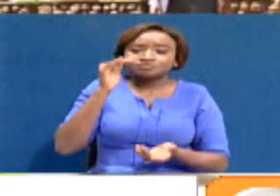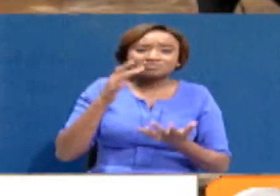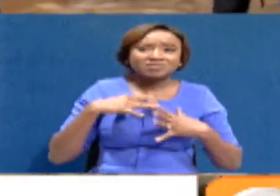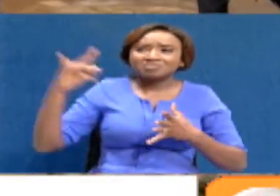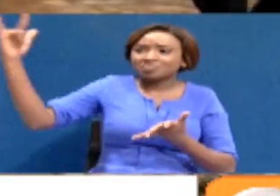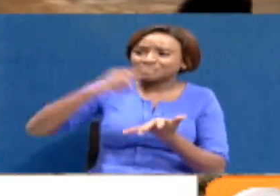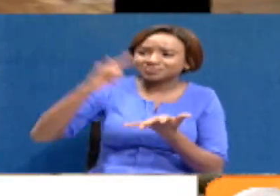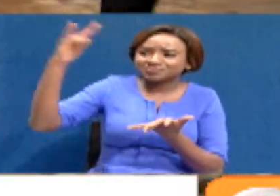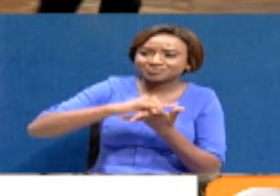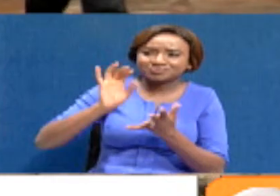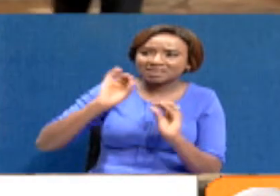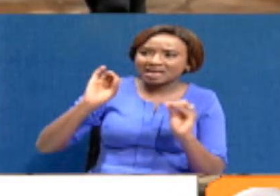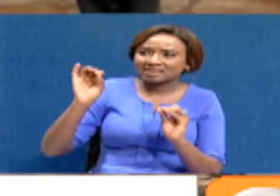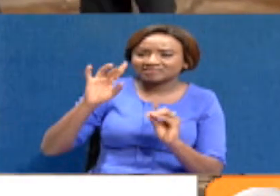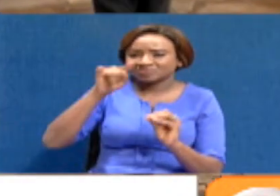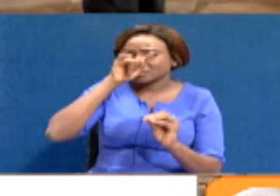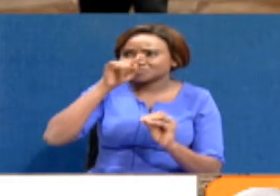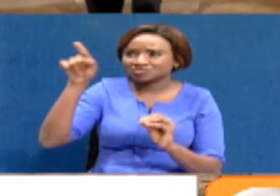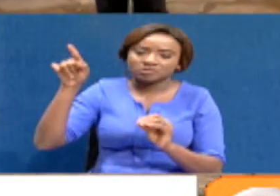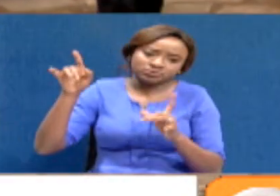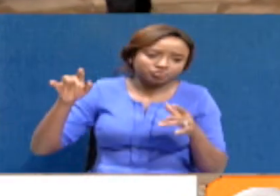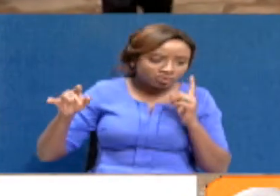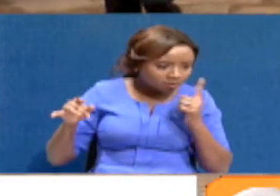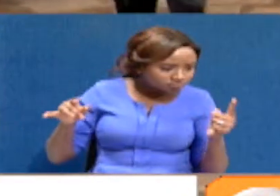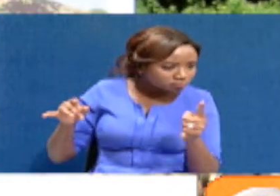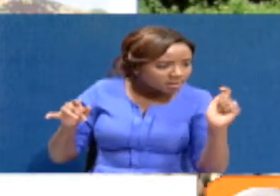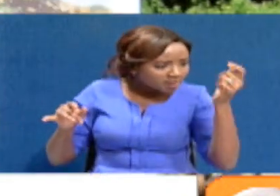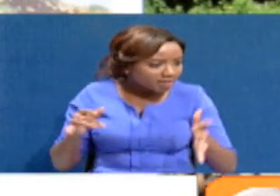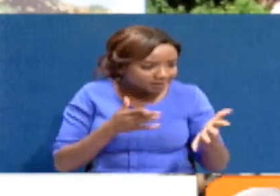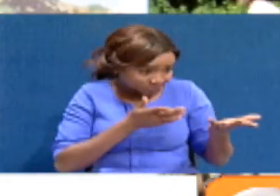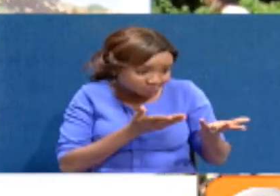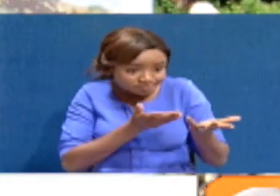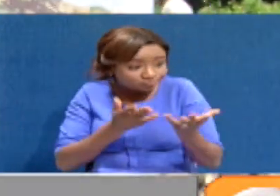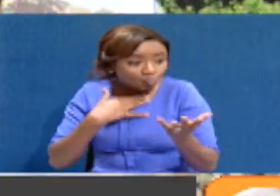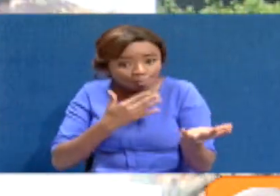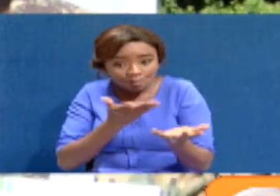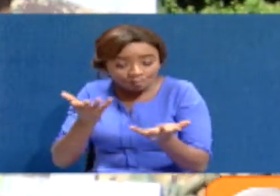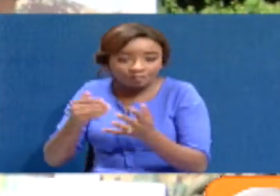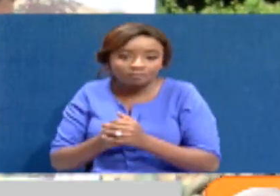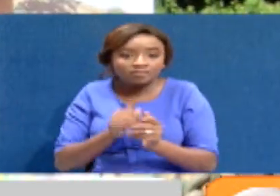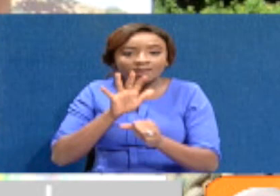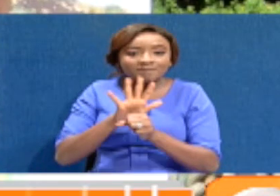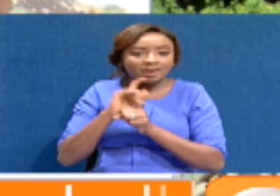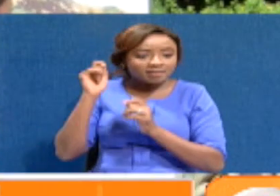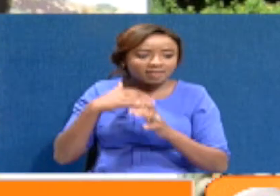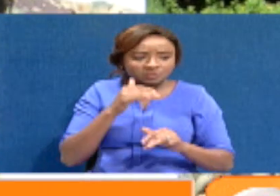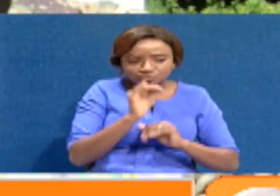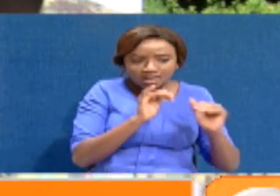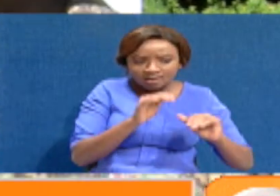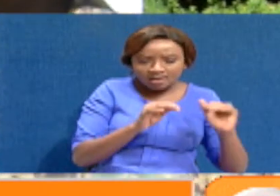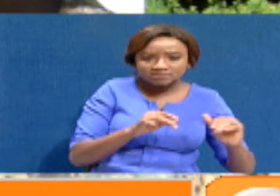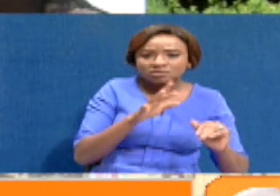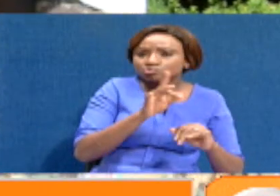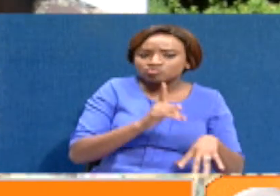visitors, demand by local tourists is now key to growing the sector. Actually, the majority of the people, when you ask them, Kenyans,